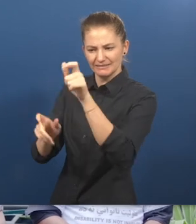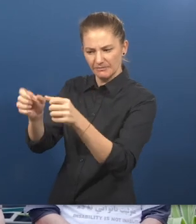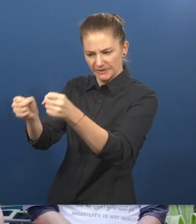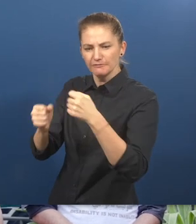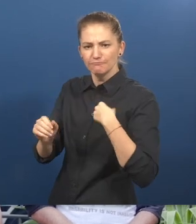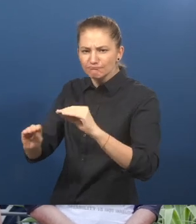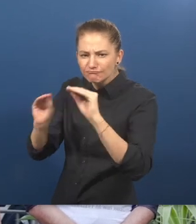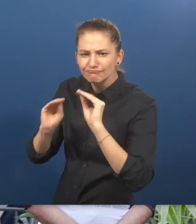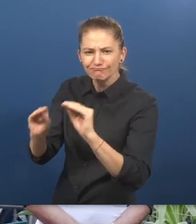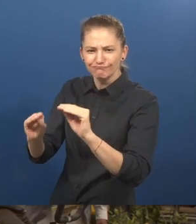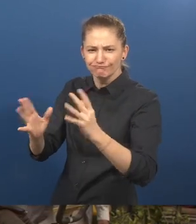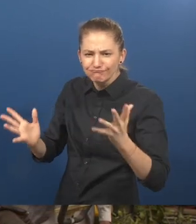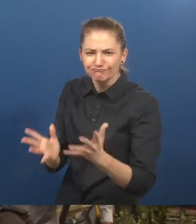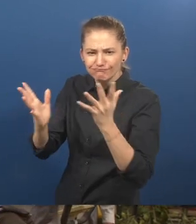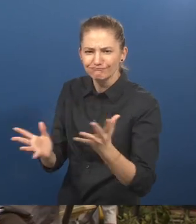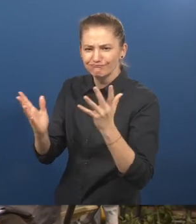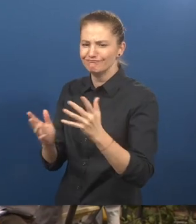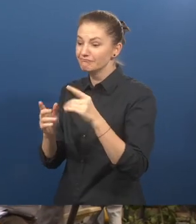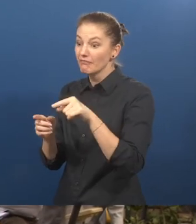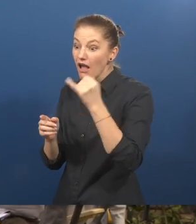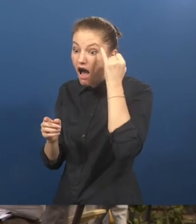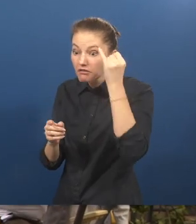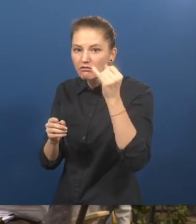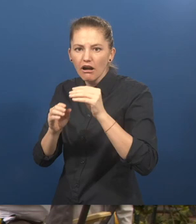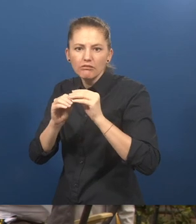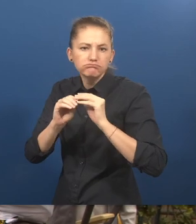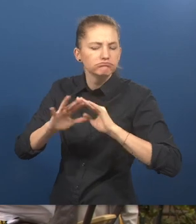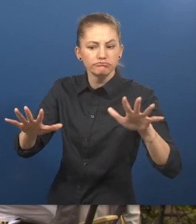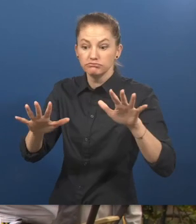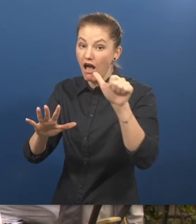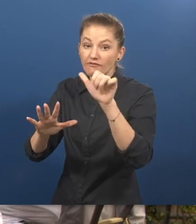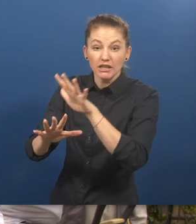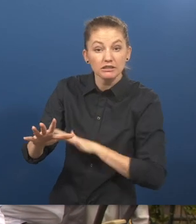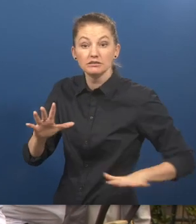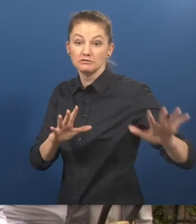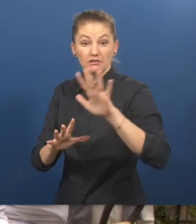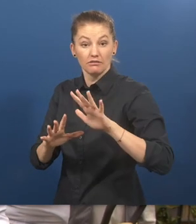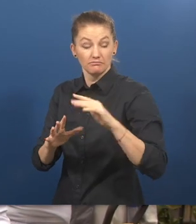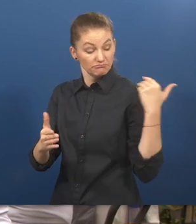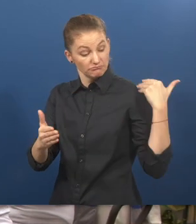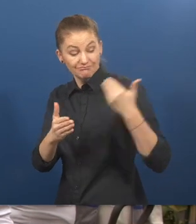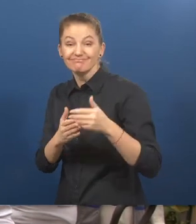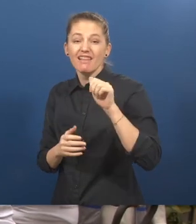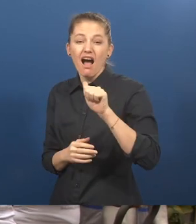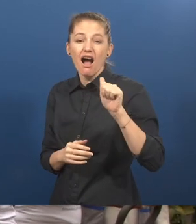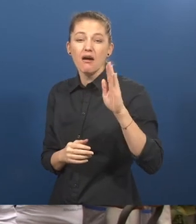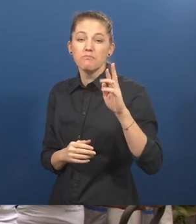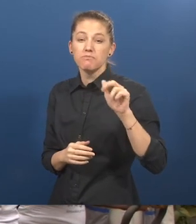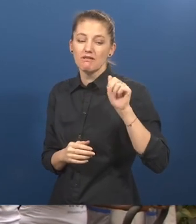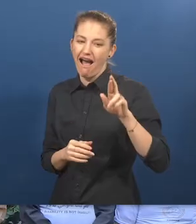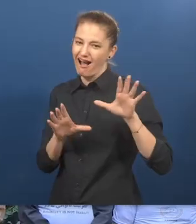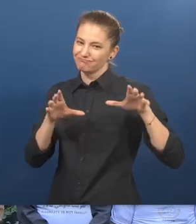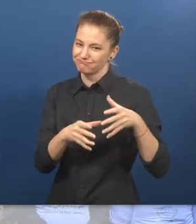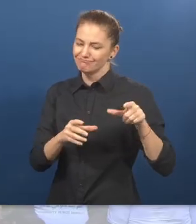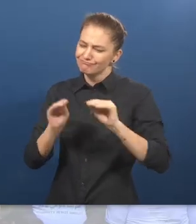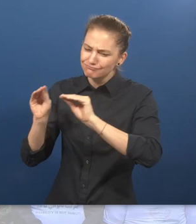And after that, this idea was replicated in various provinces of Afghanistan. Until date, brought train more than 7000 PWDs.